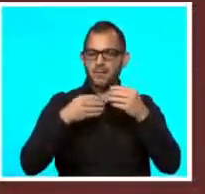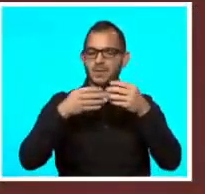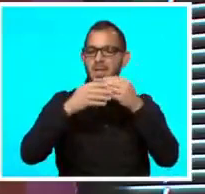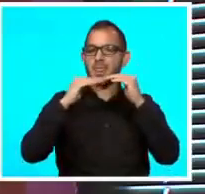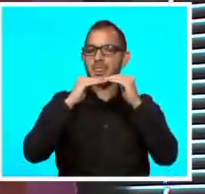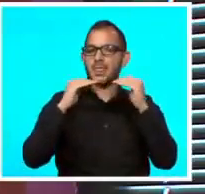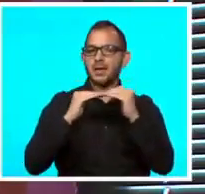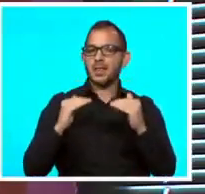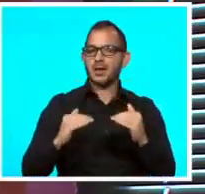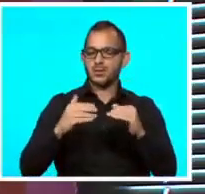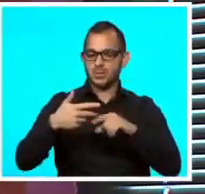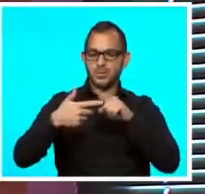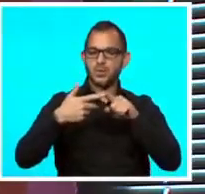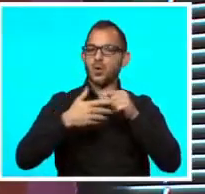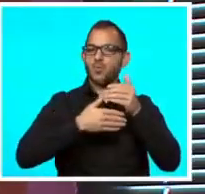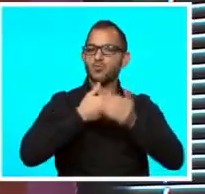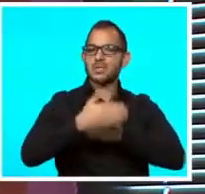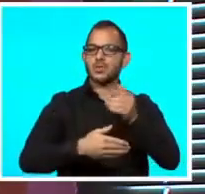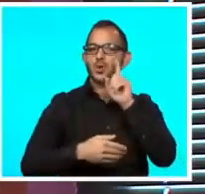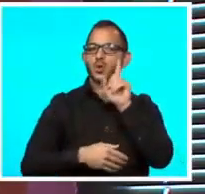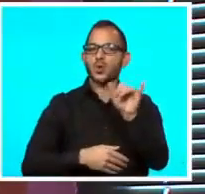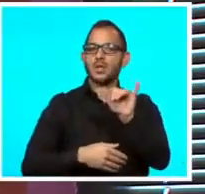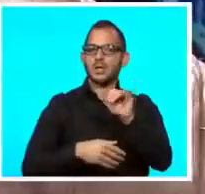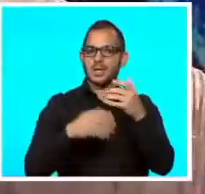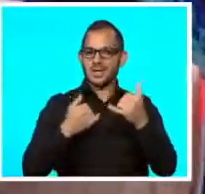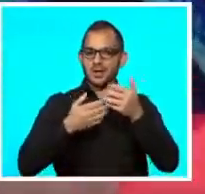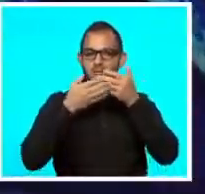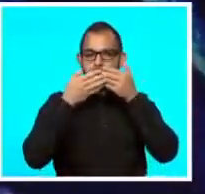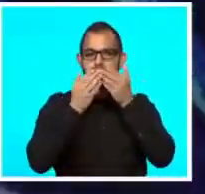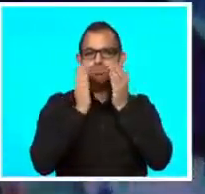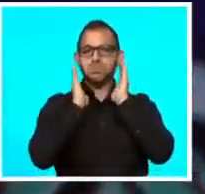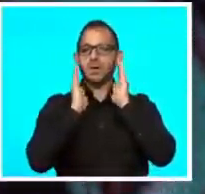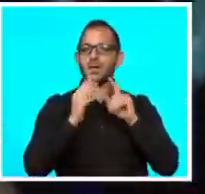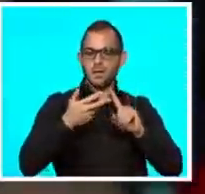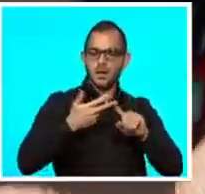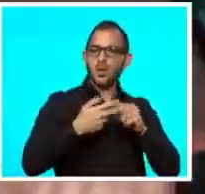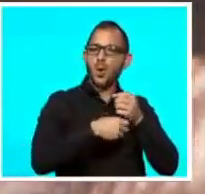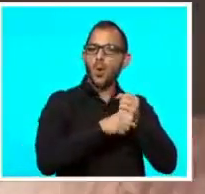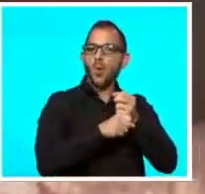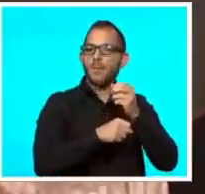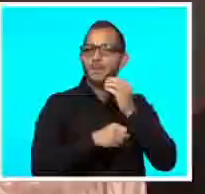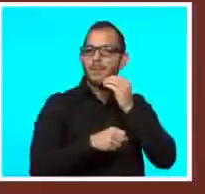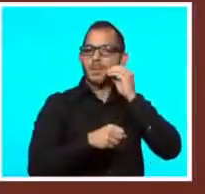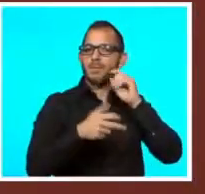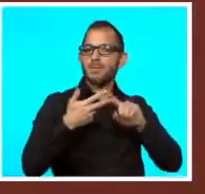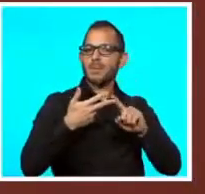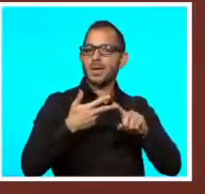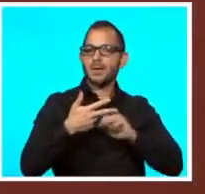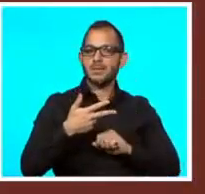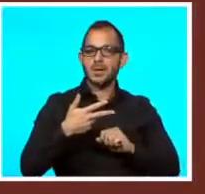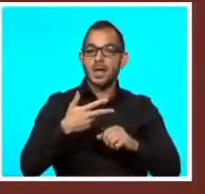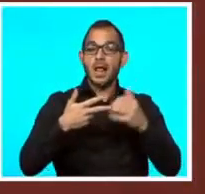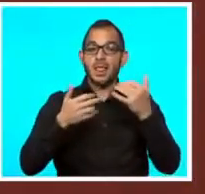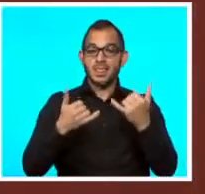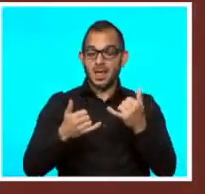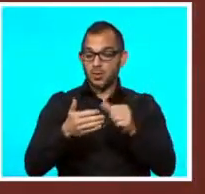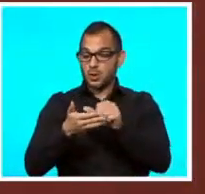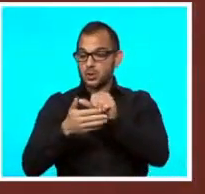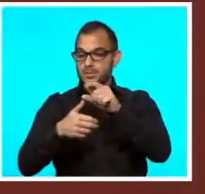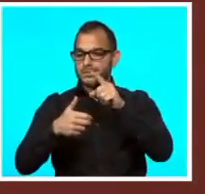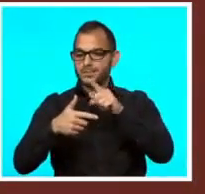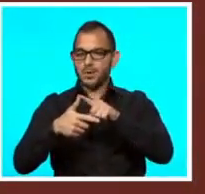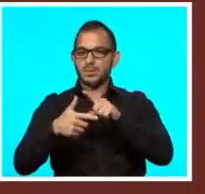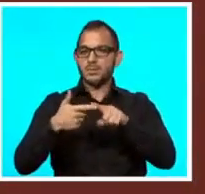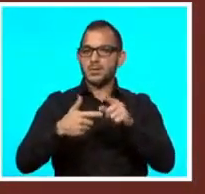within it. Procedural, which looks like the one she has on and homemade masks. Aguilar says a surgical mask or procedural